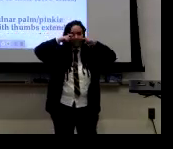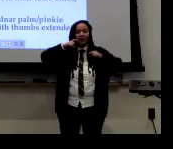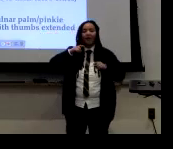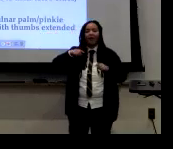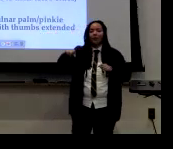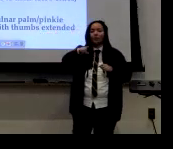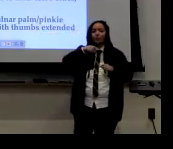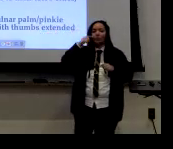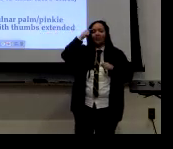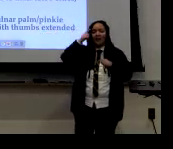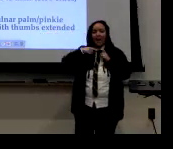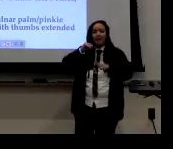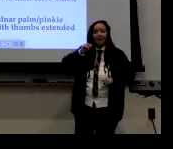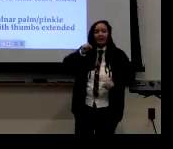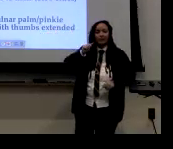raised eyebrows.